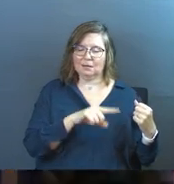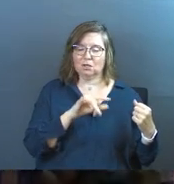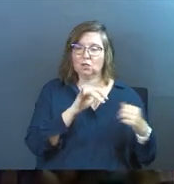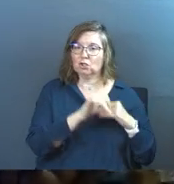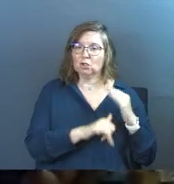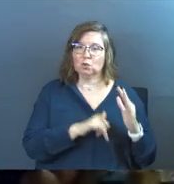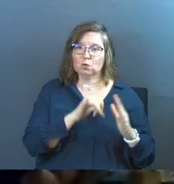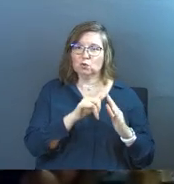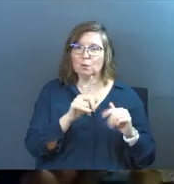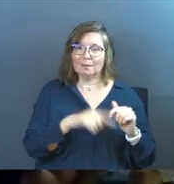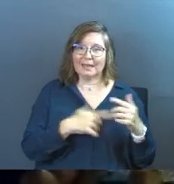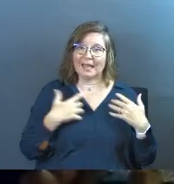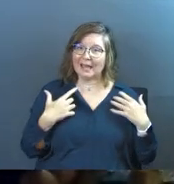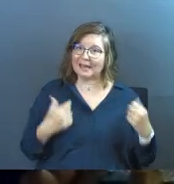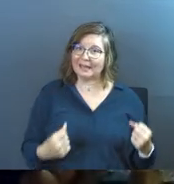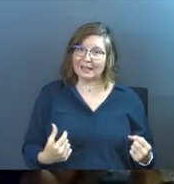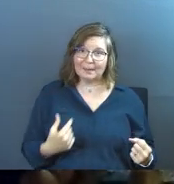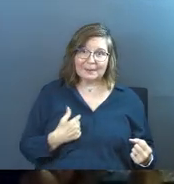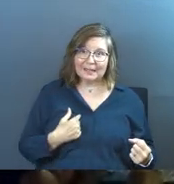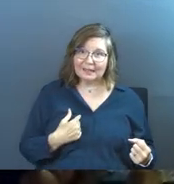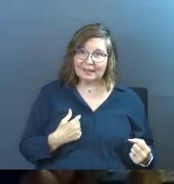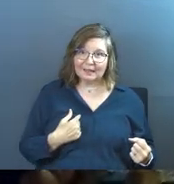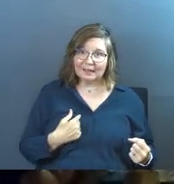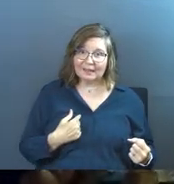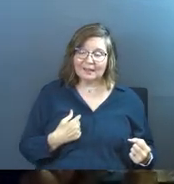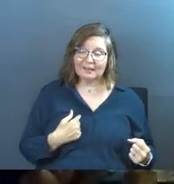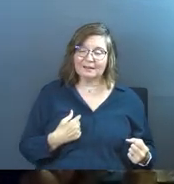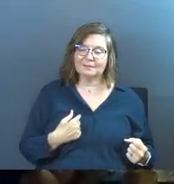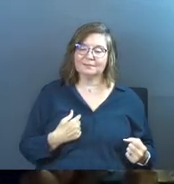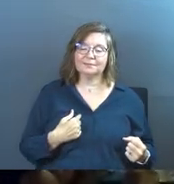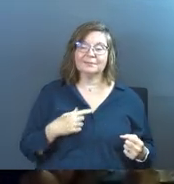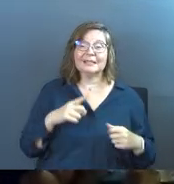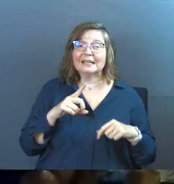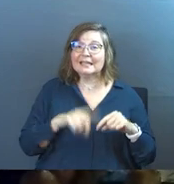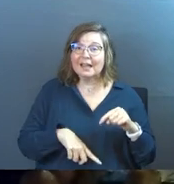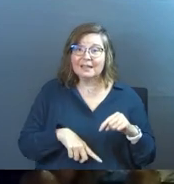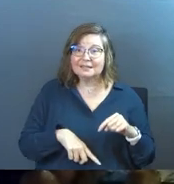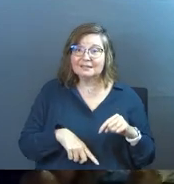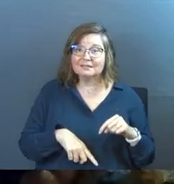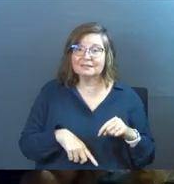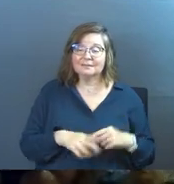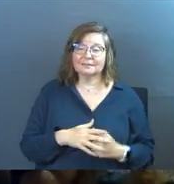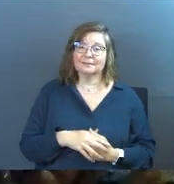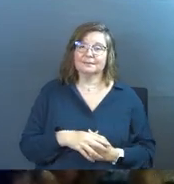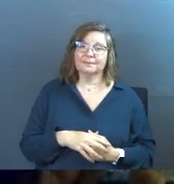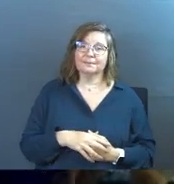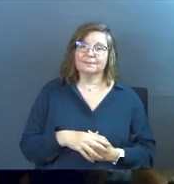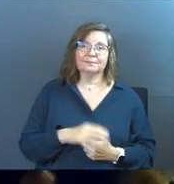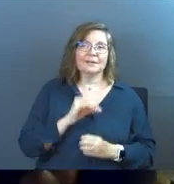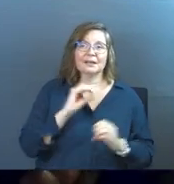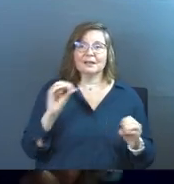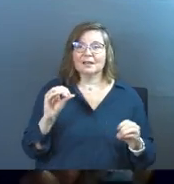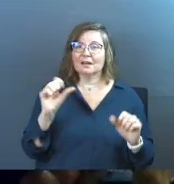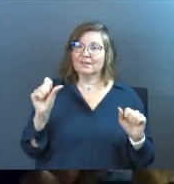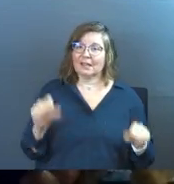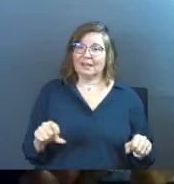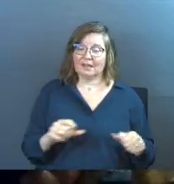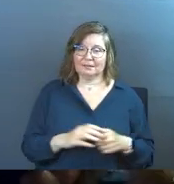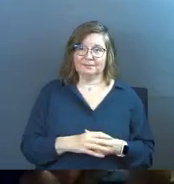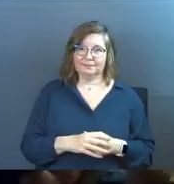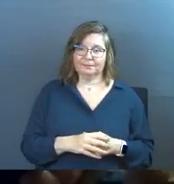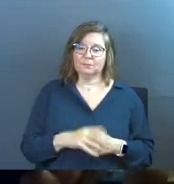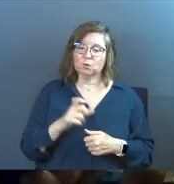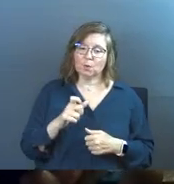cannot heal me. Say it with me. YouTube cannot heal me. It can't. None of that stuff can.